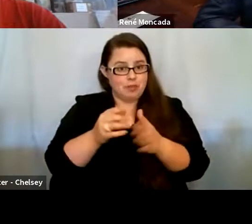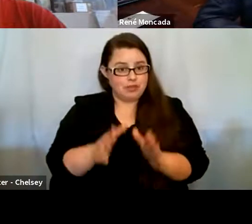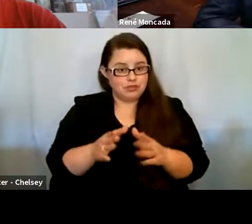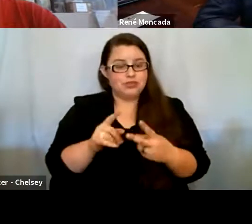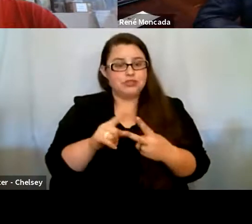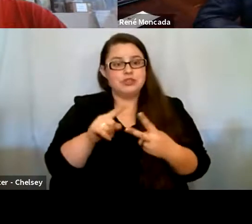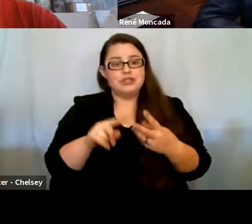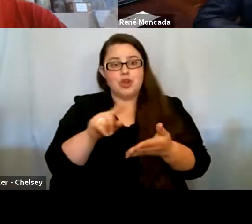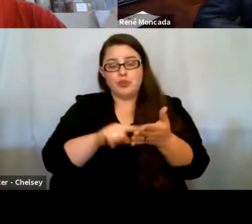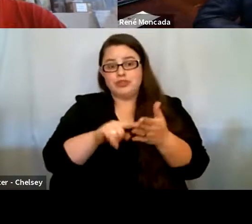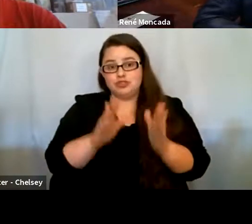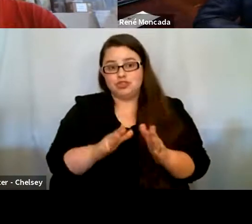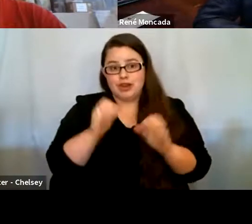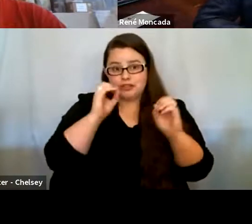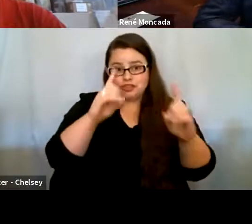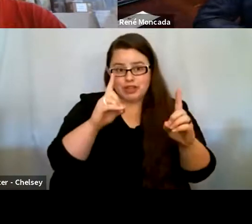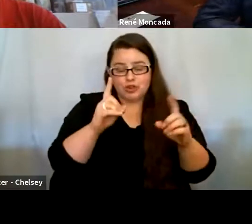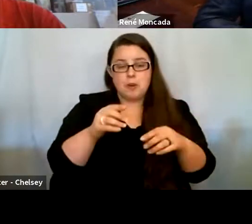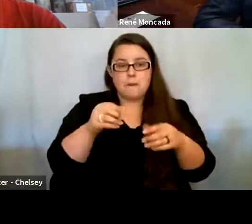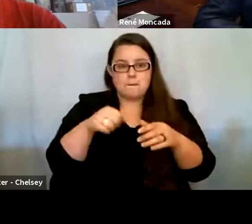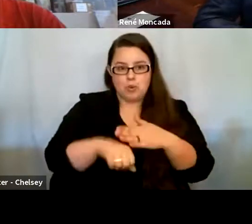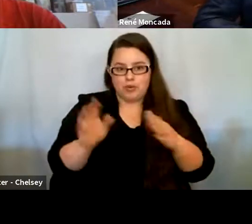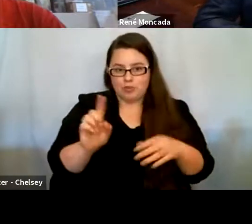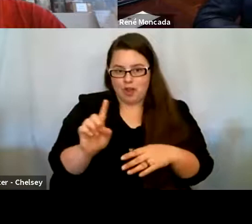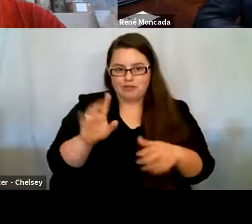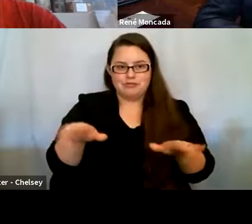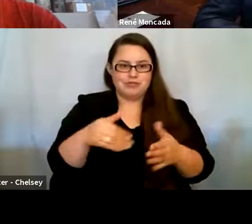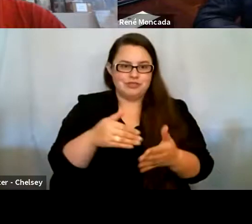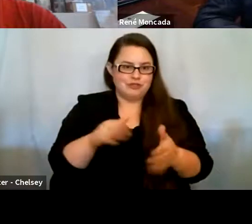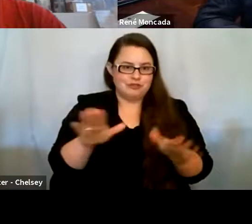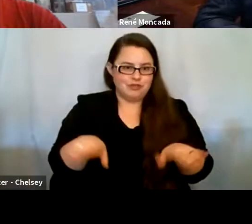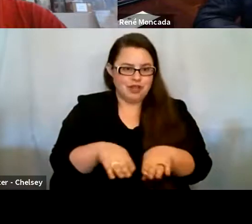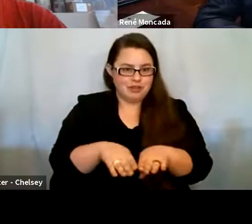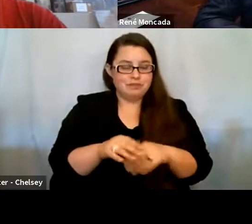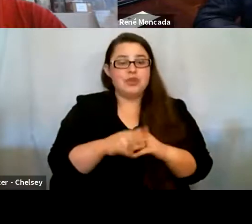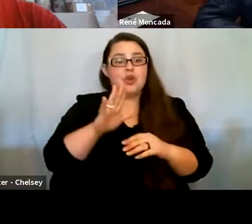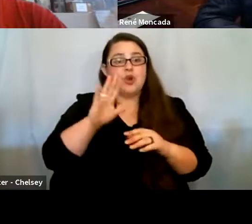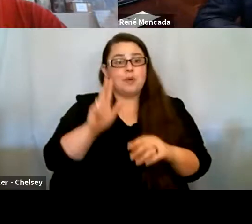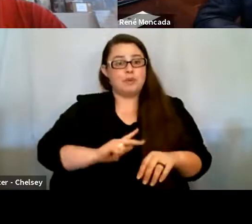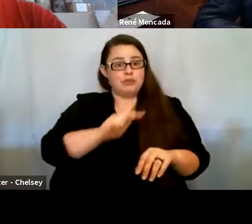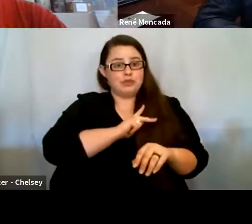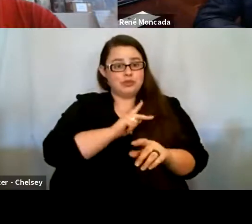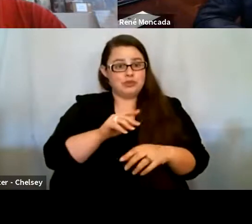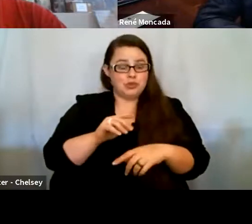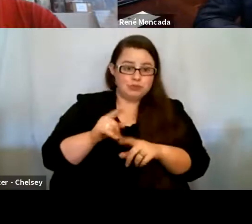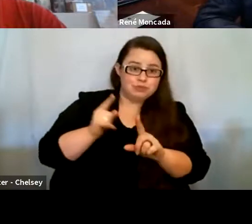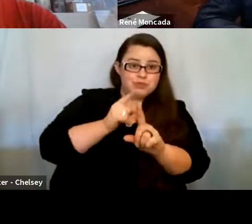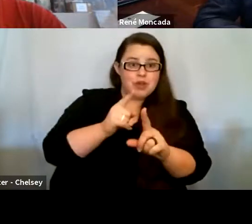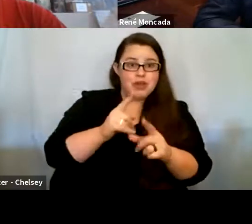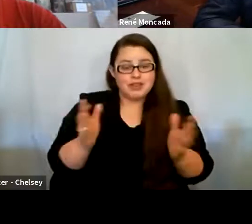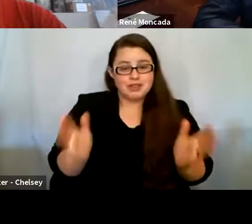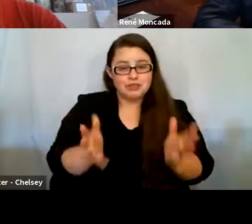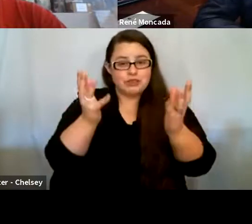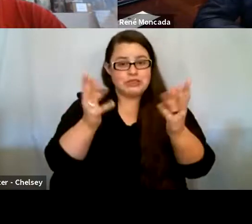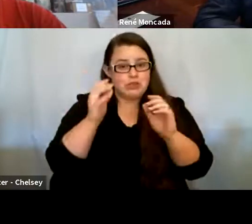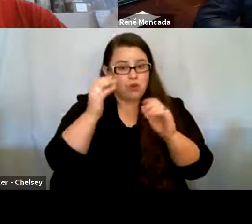and educator born and raised in the Central Valley. Her personal mission is to increase awareness and develop the knowledge